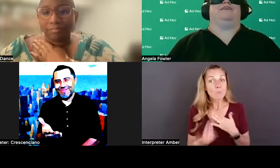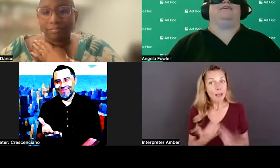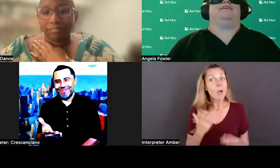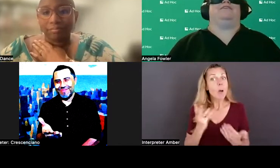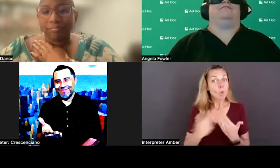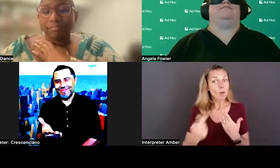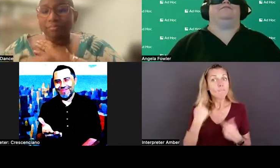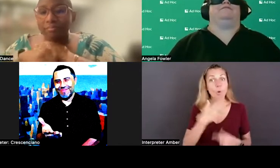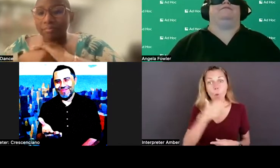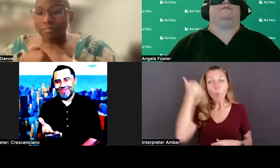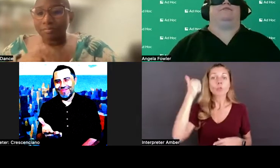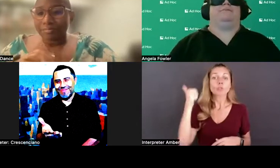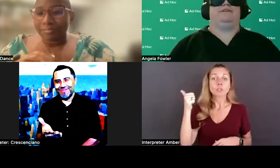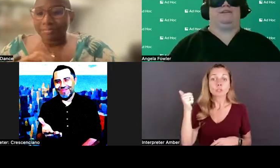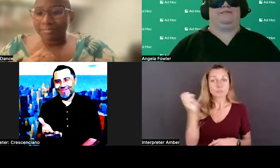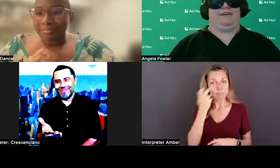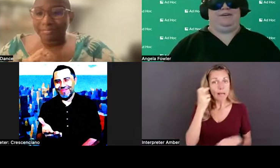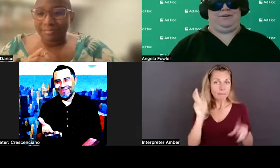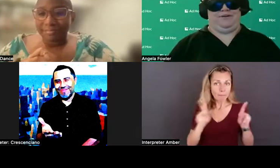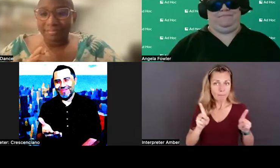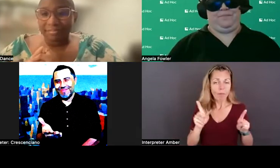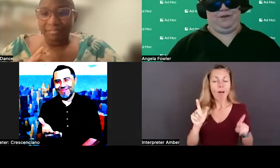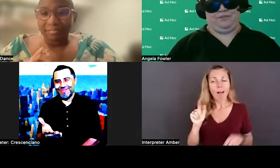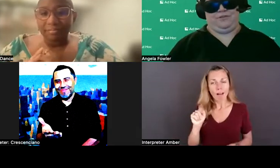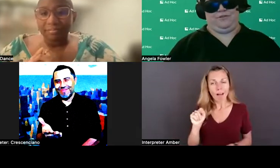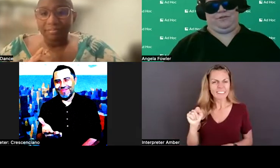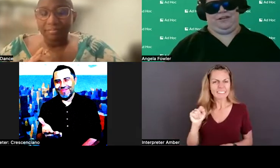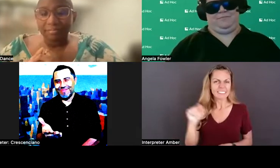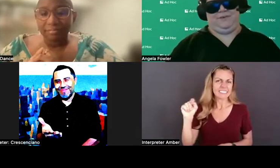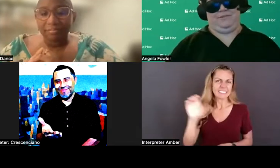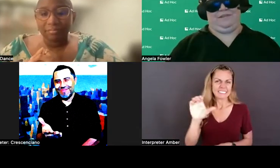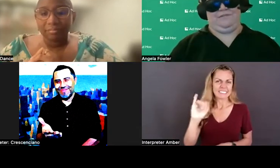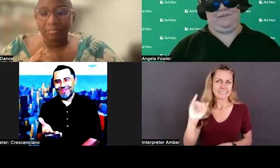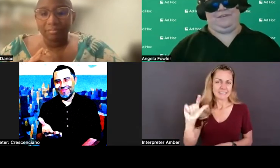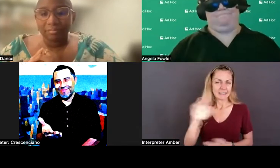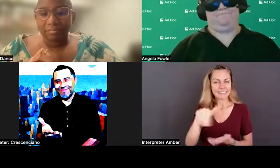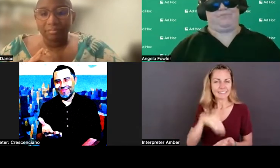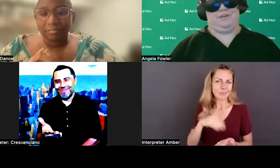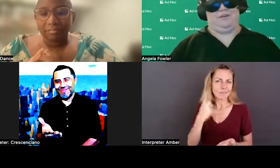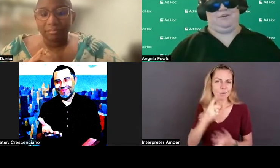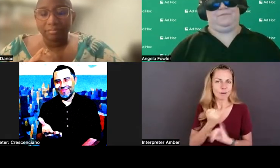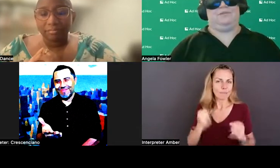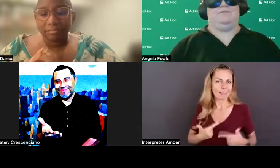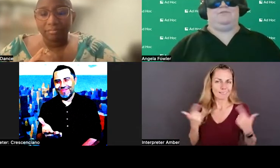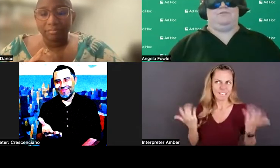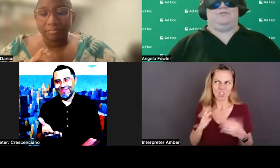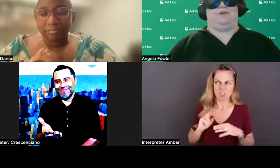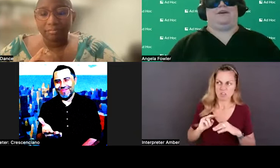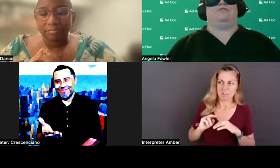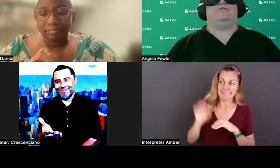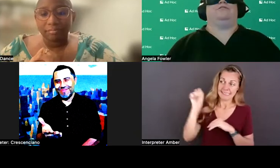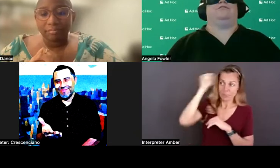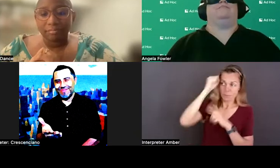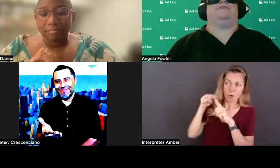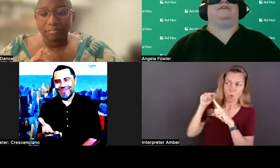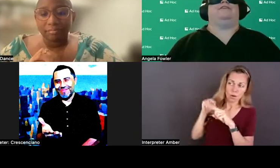who are blind at the Center for Independent Living up here, just north of Sacramento, California. So